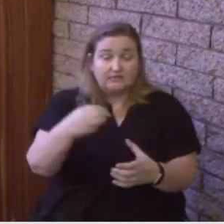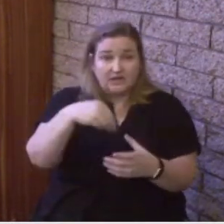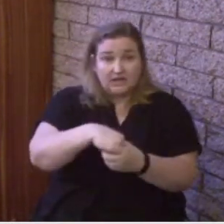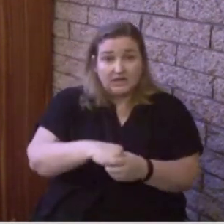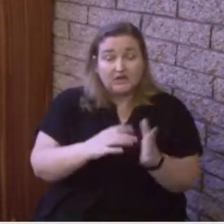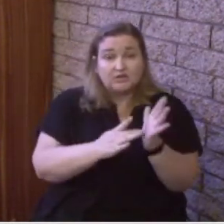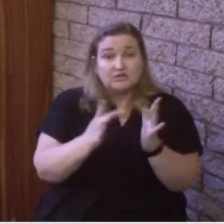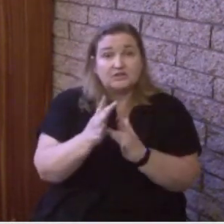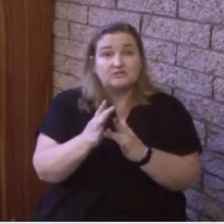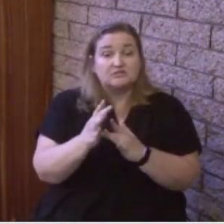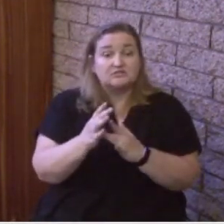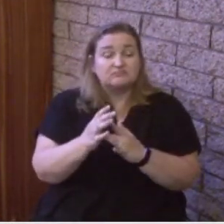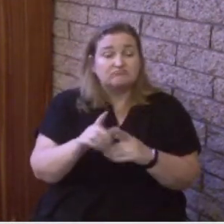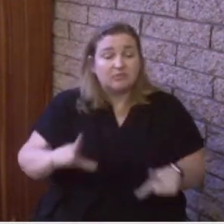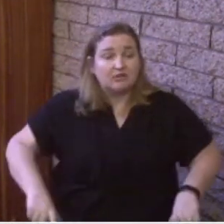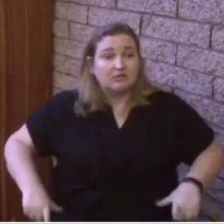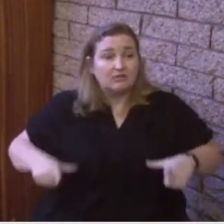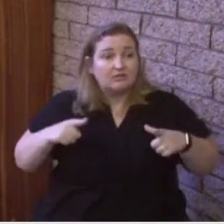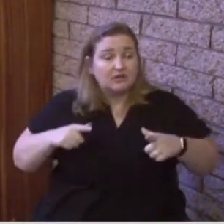forever and ever.